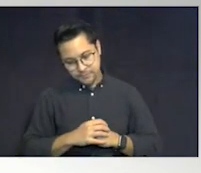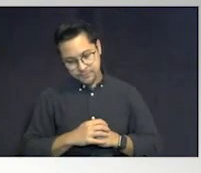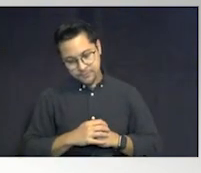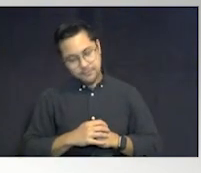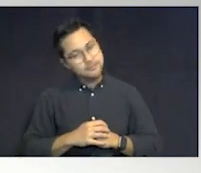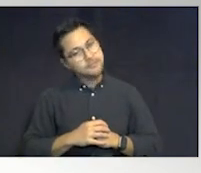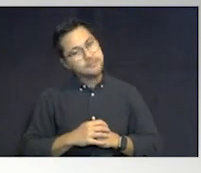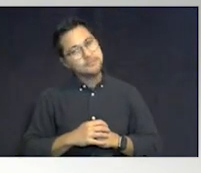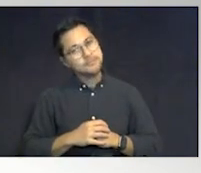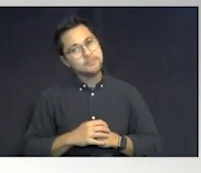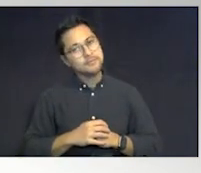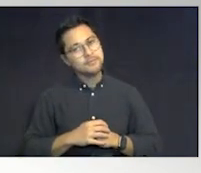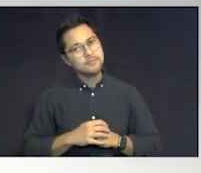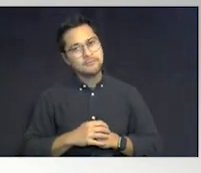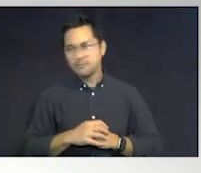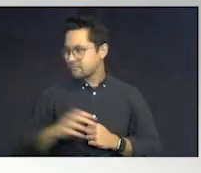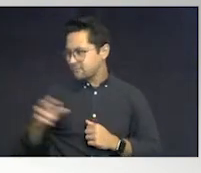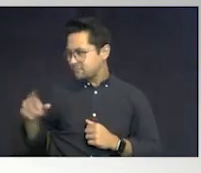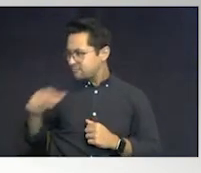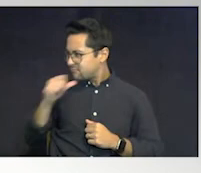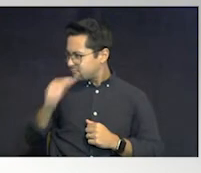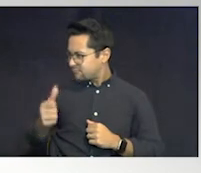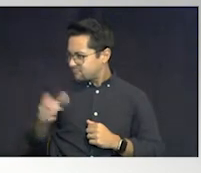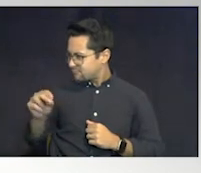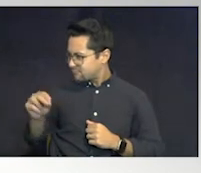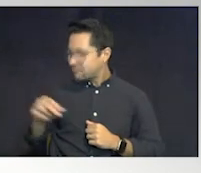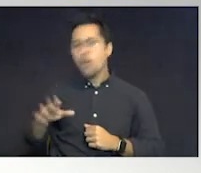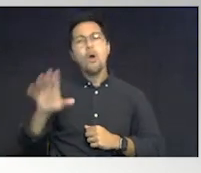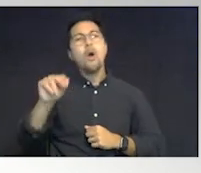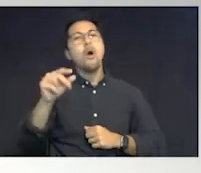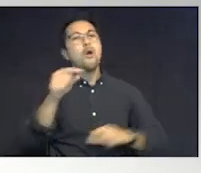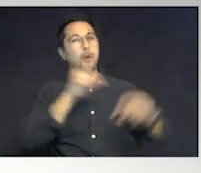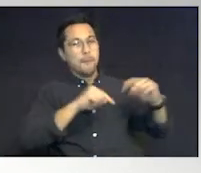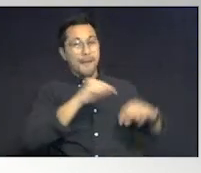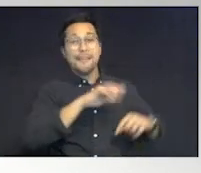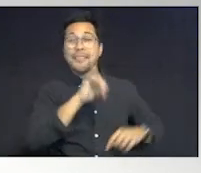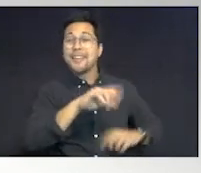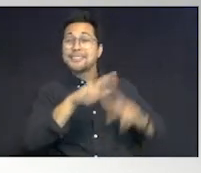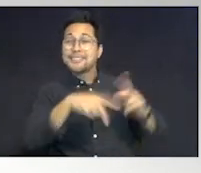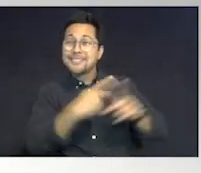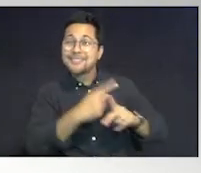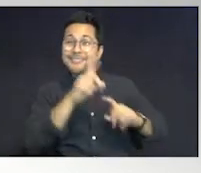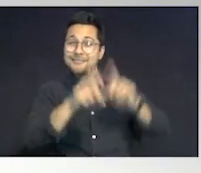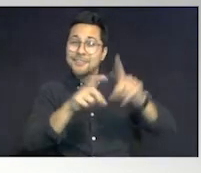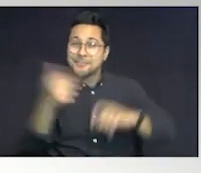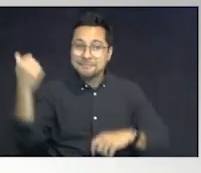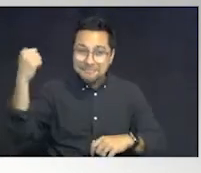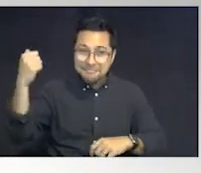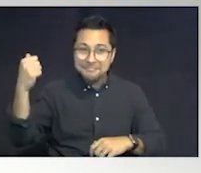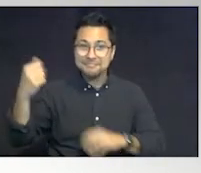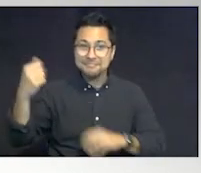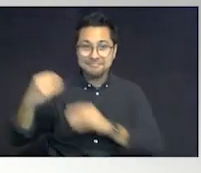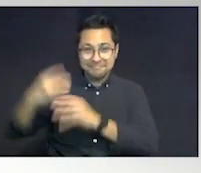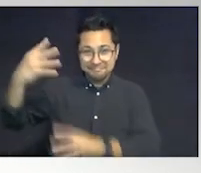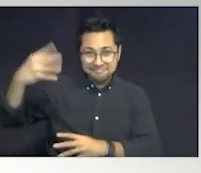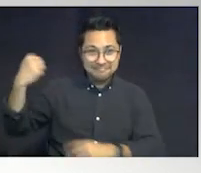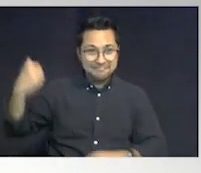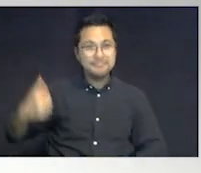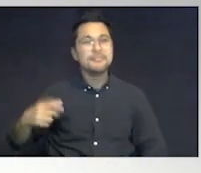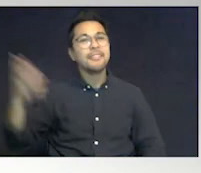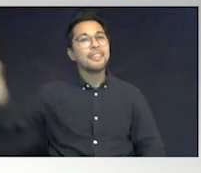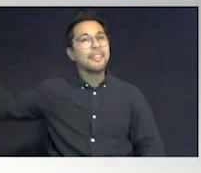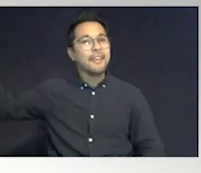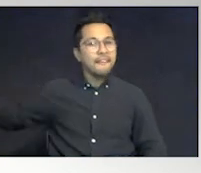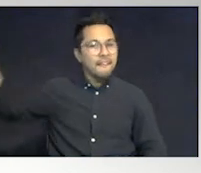Are you just you or me? That's not, that's it. No, go back. Those are the questions on the screen. Right